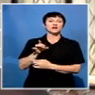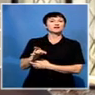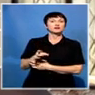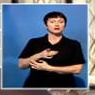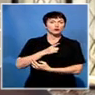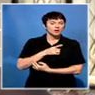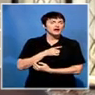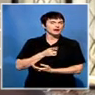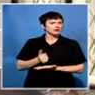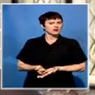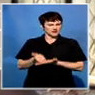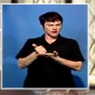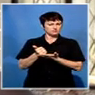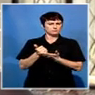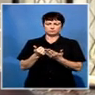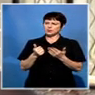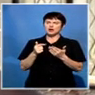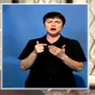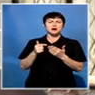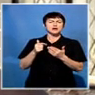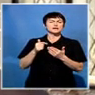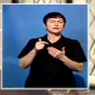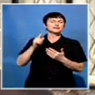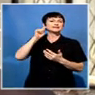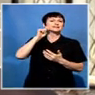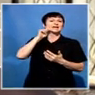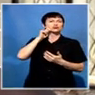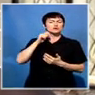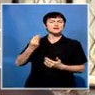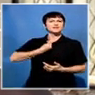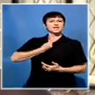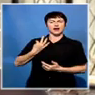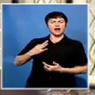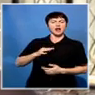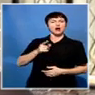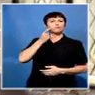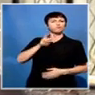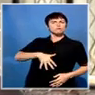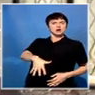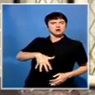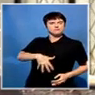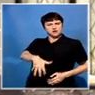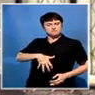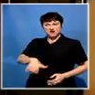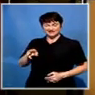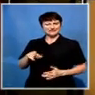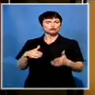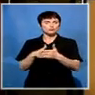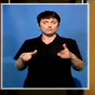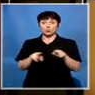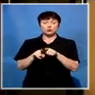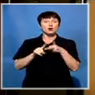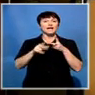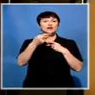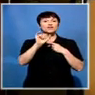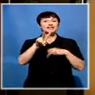to reduce in this district the teenage pregnancy and also the infections of HIV and AIDS. The